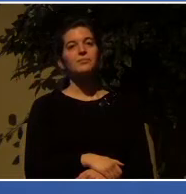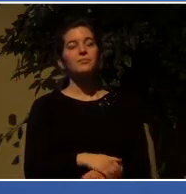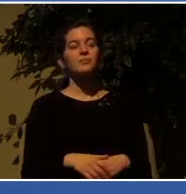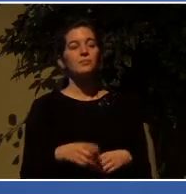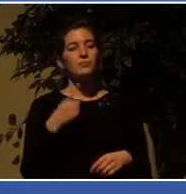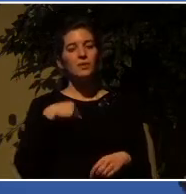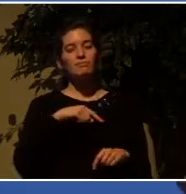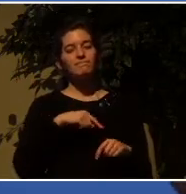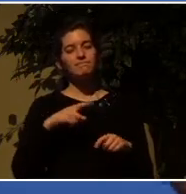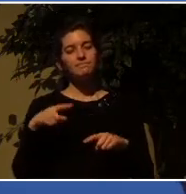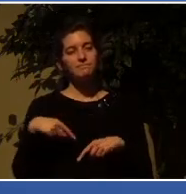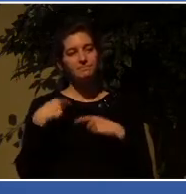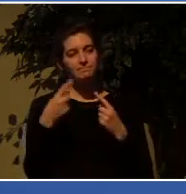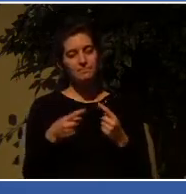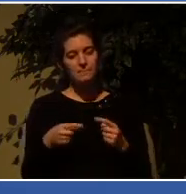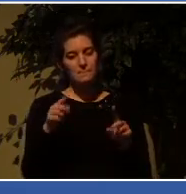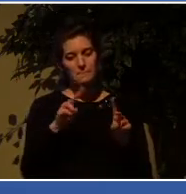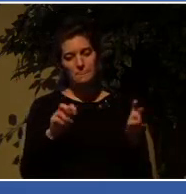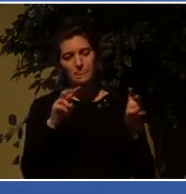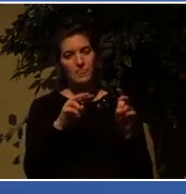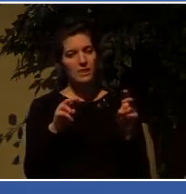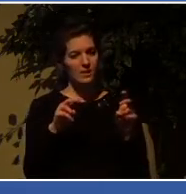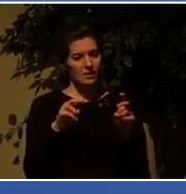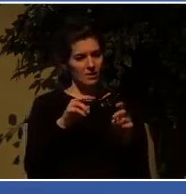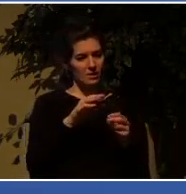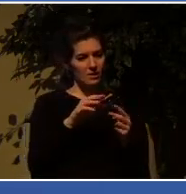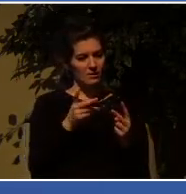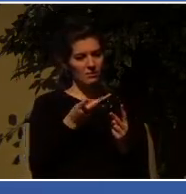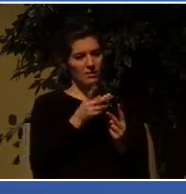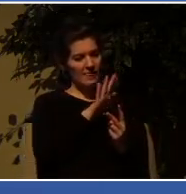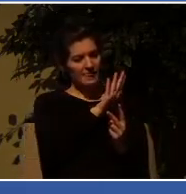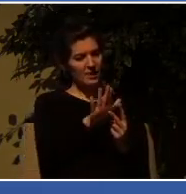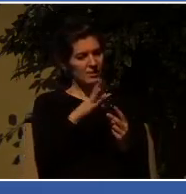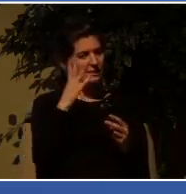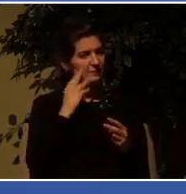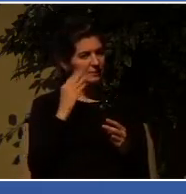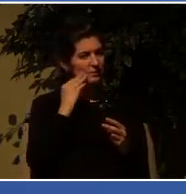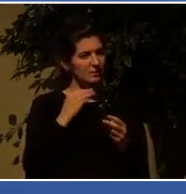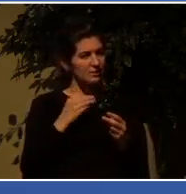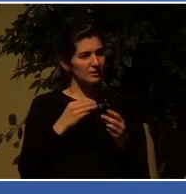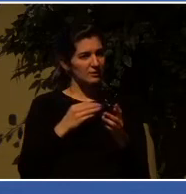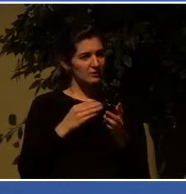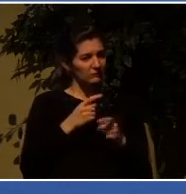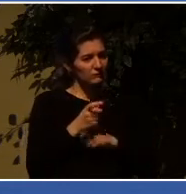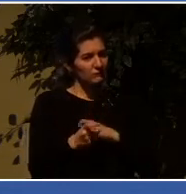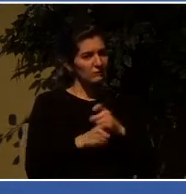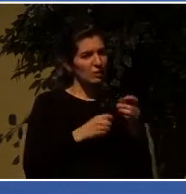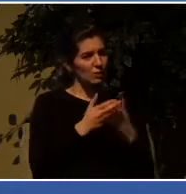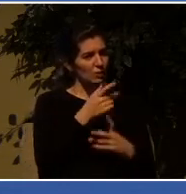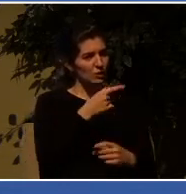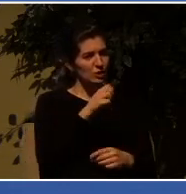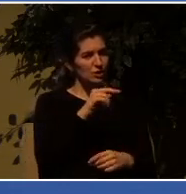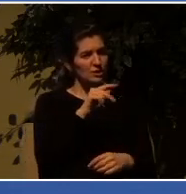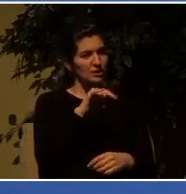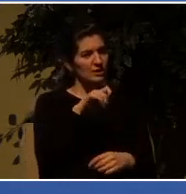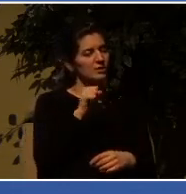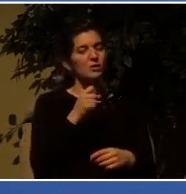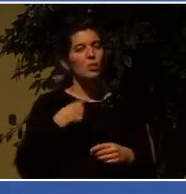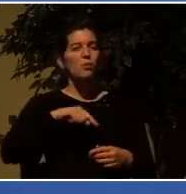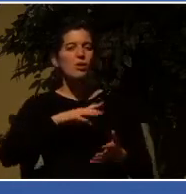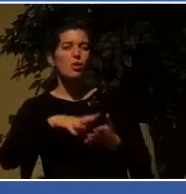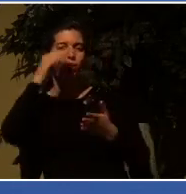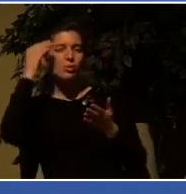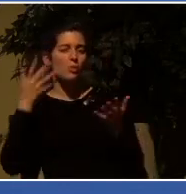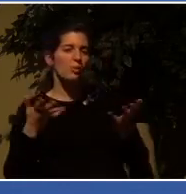from what Paul and Silas experienced at the hands of the Gentiles in this community. Let me